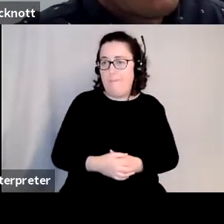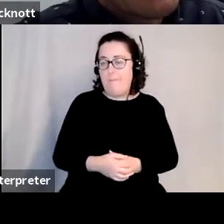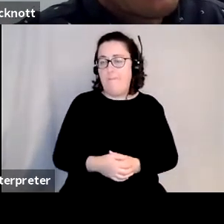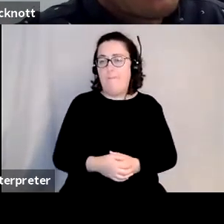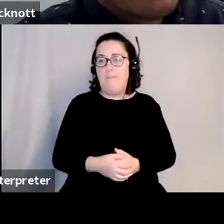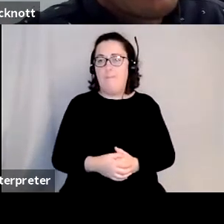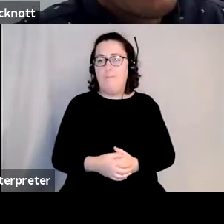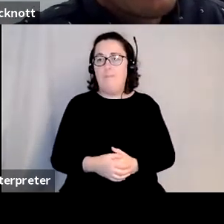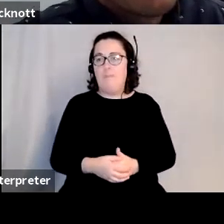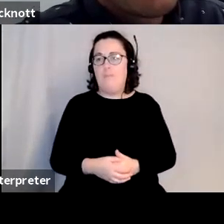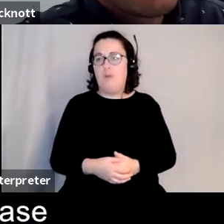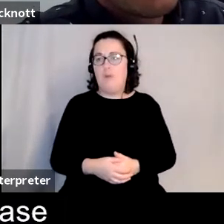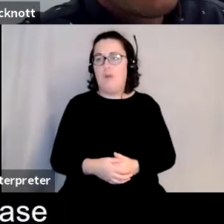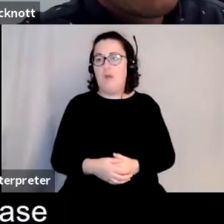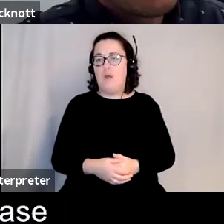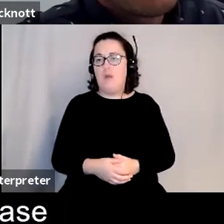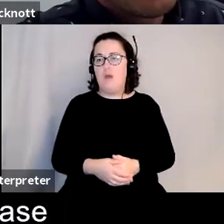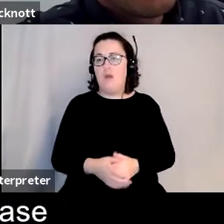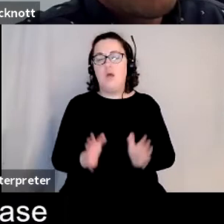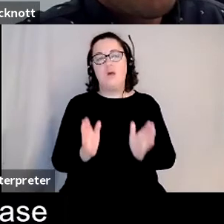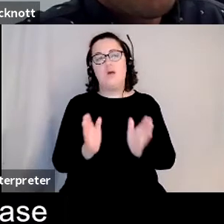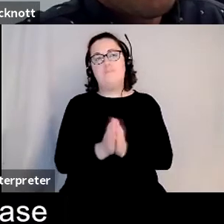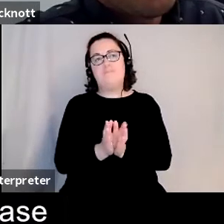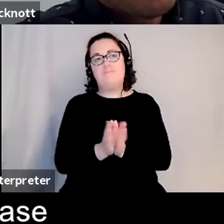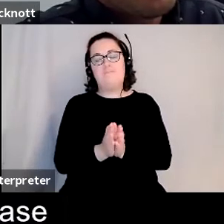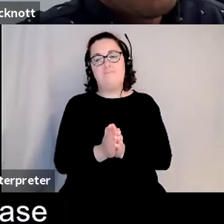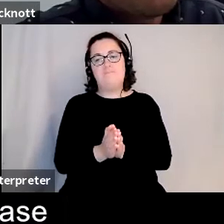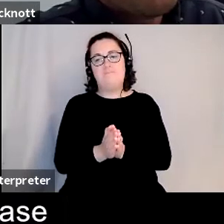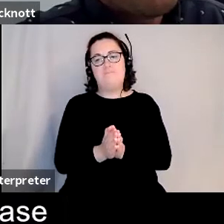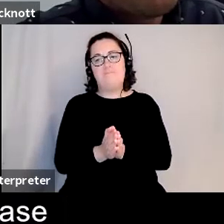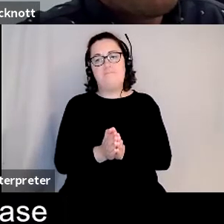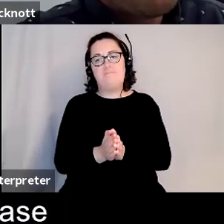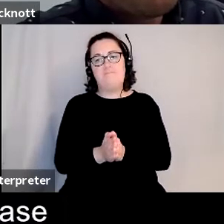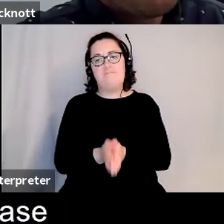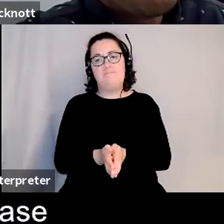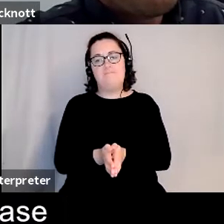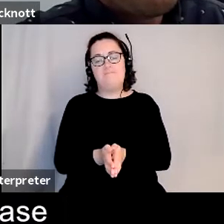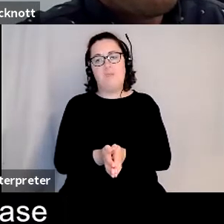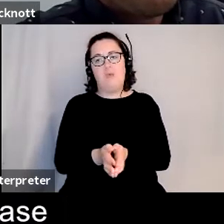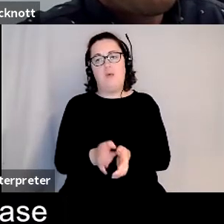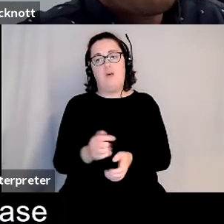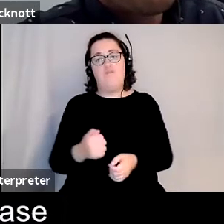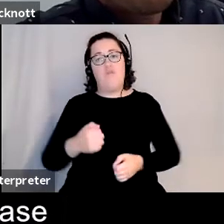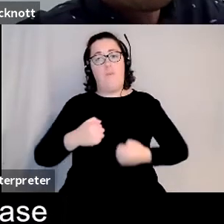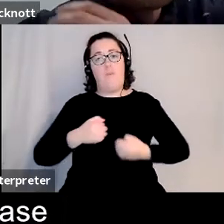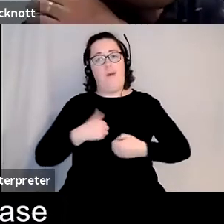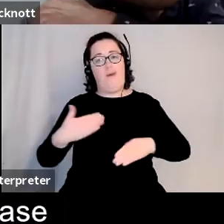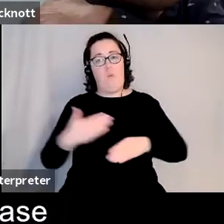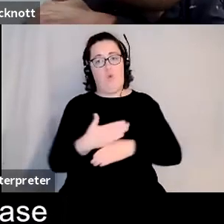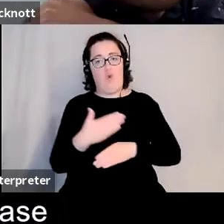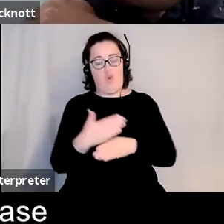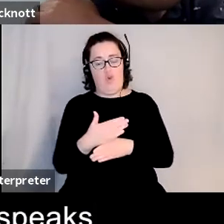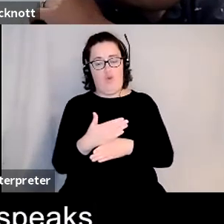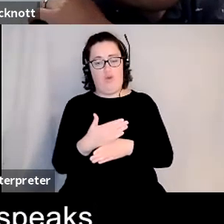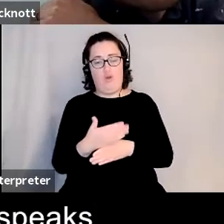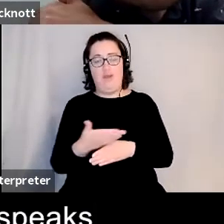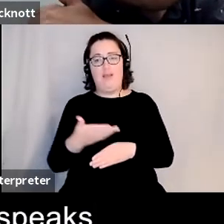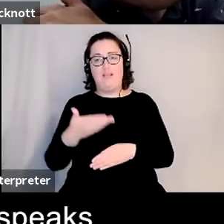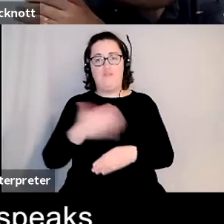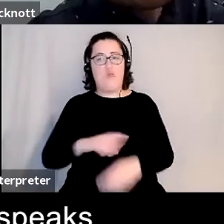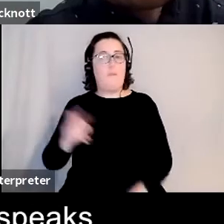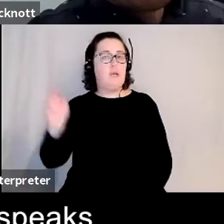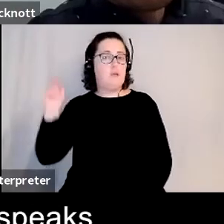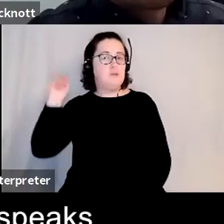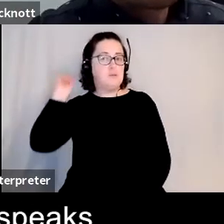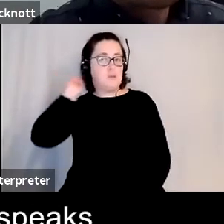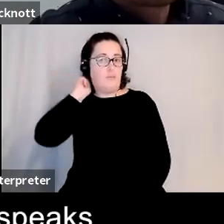effect um i think it's i think um in the case of my work it sort of comes in the subconscious but